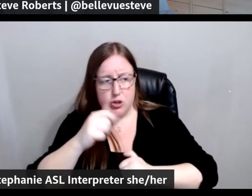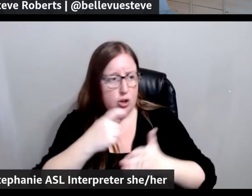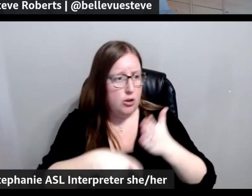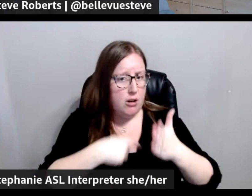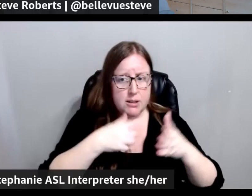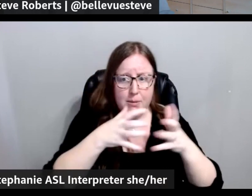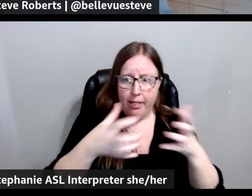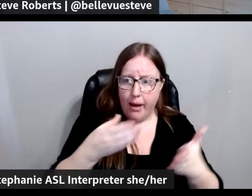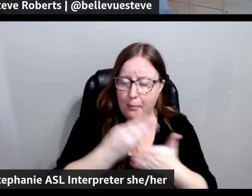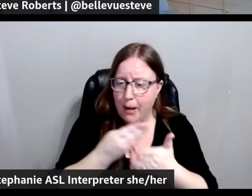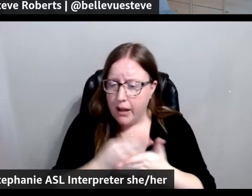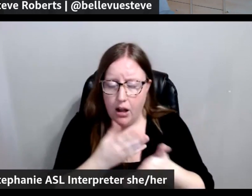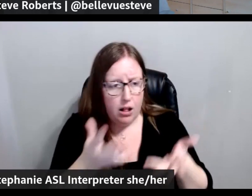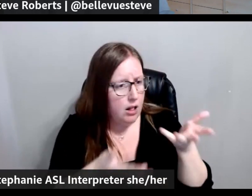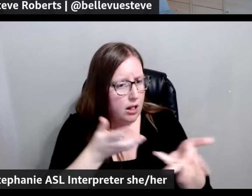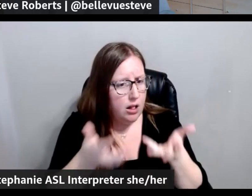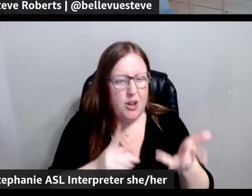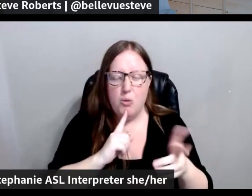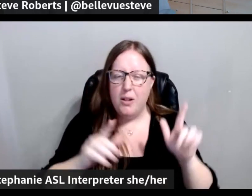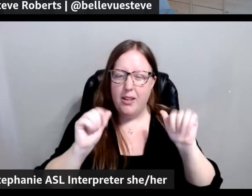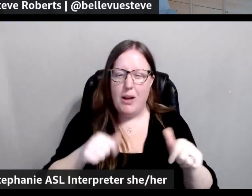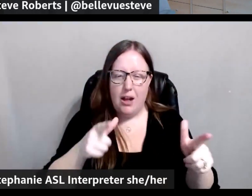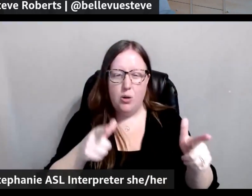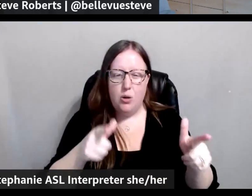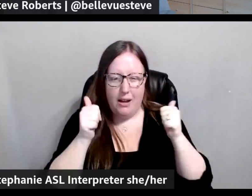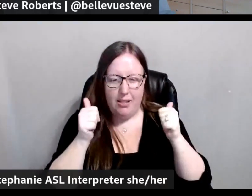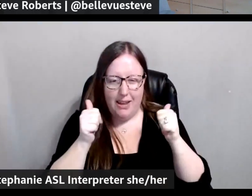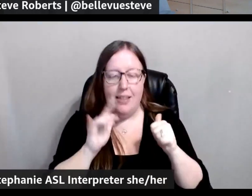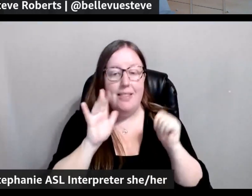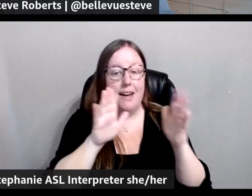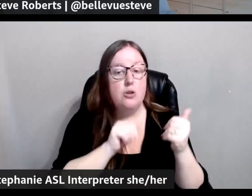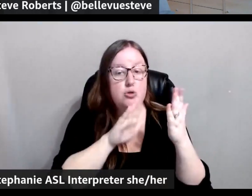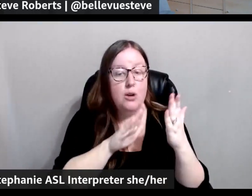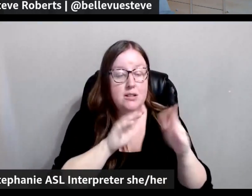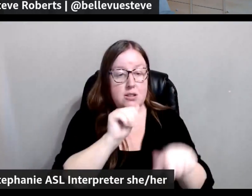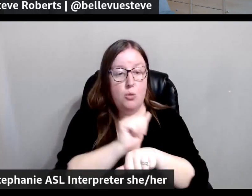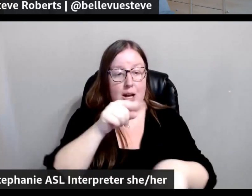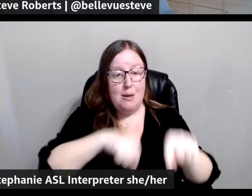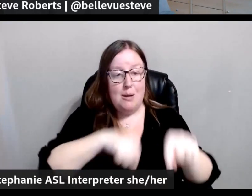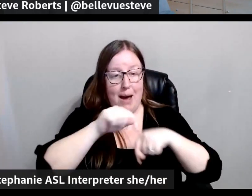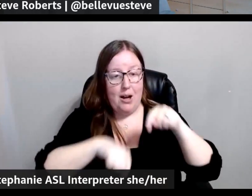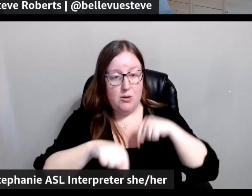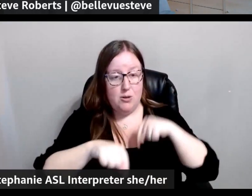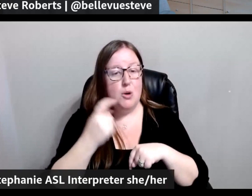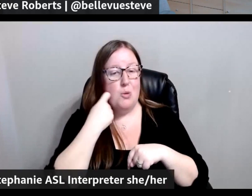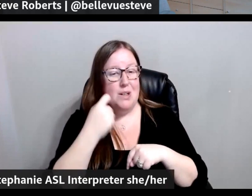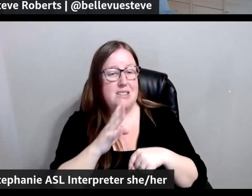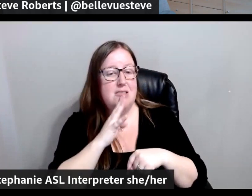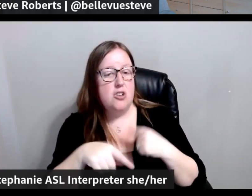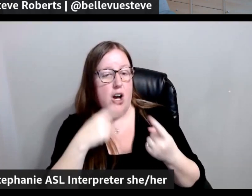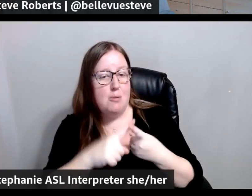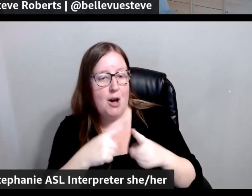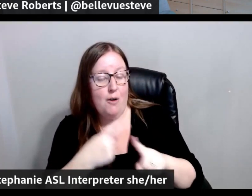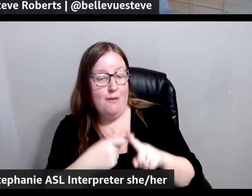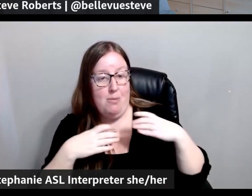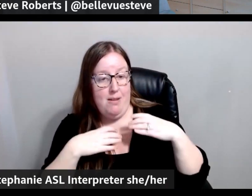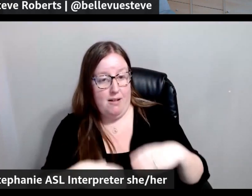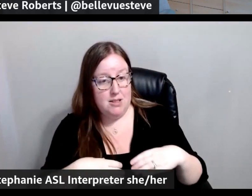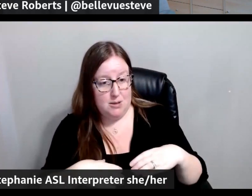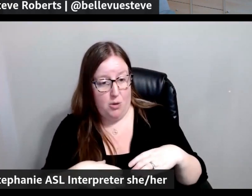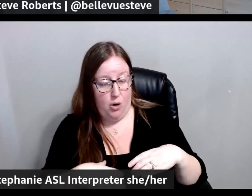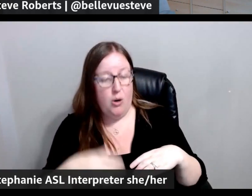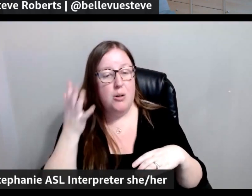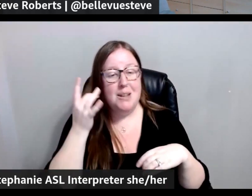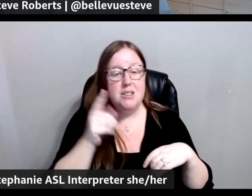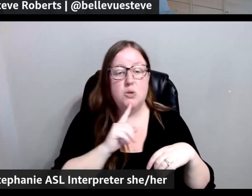ton? And you can do all that pretty quickly. So, it addresses that working backwards that we were just talking about from the customer needs because it's